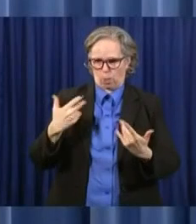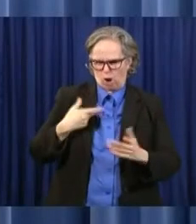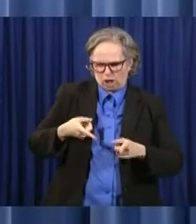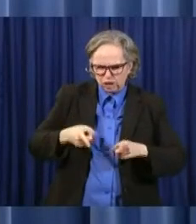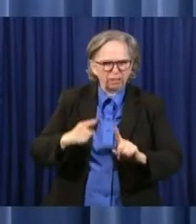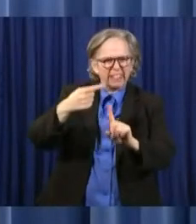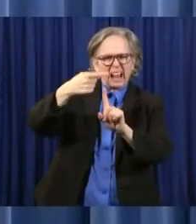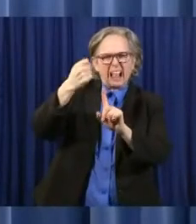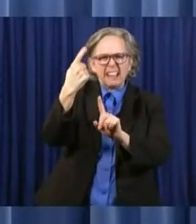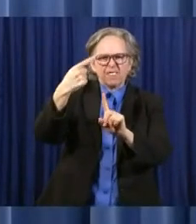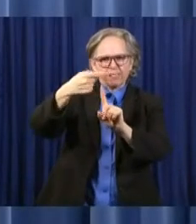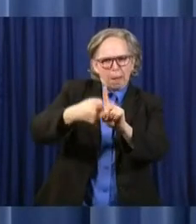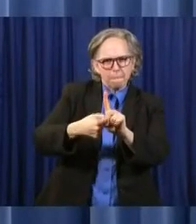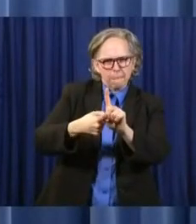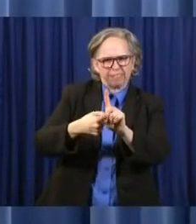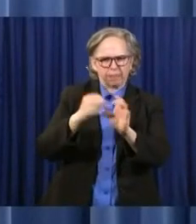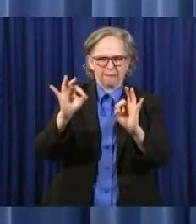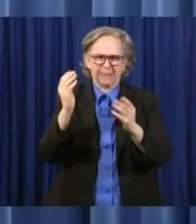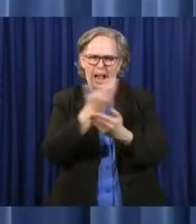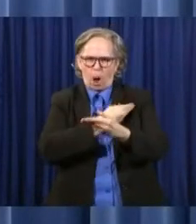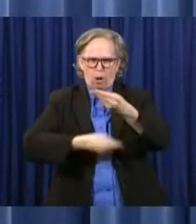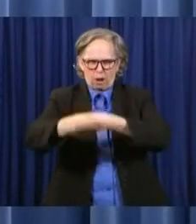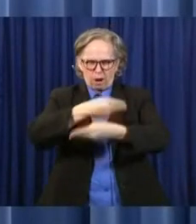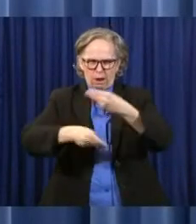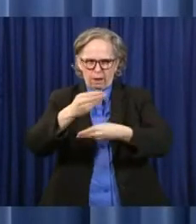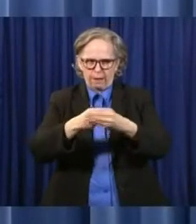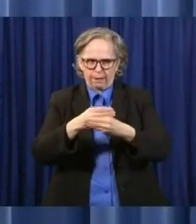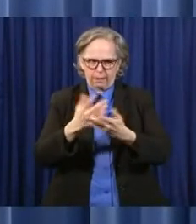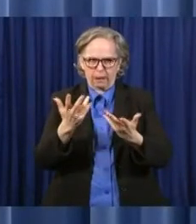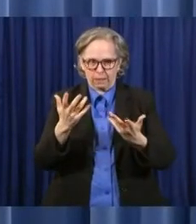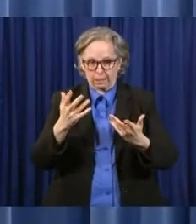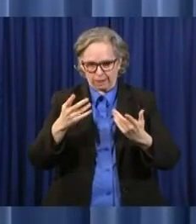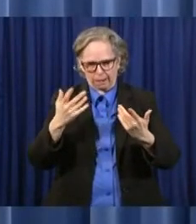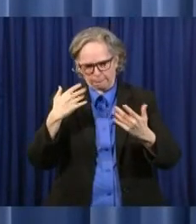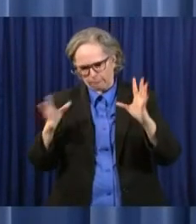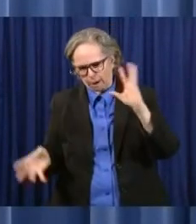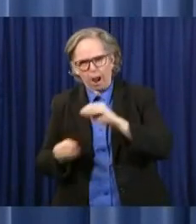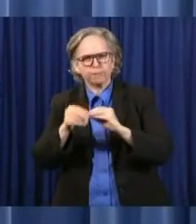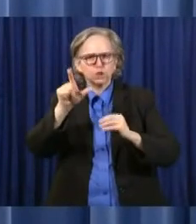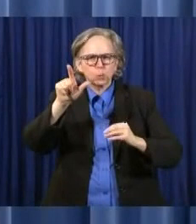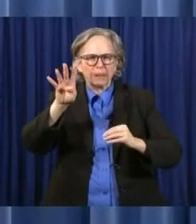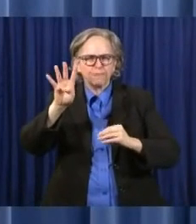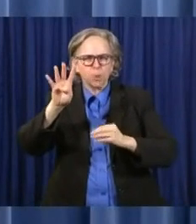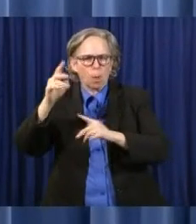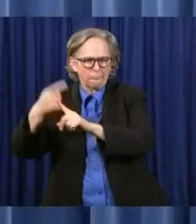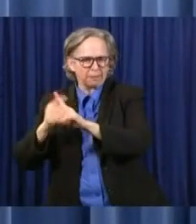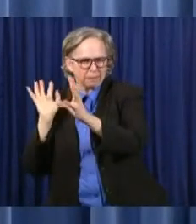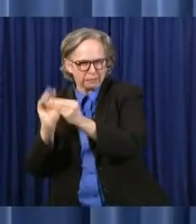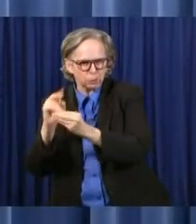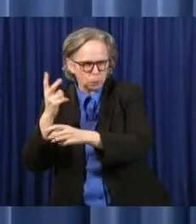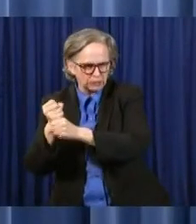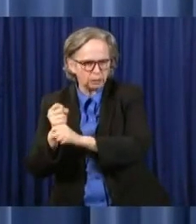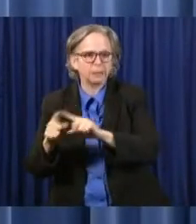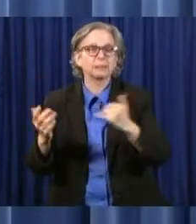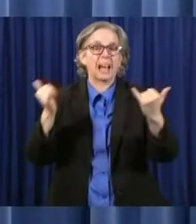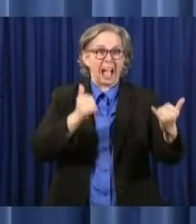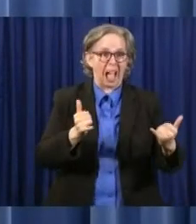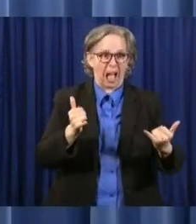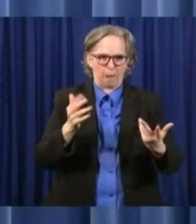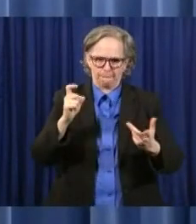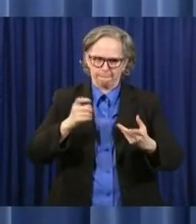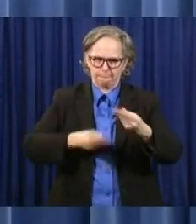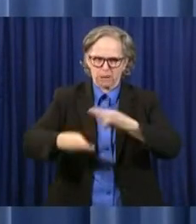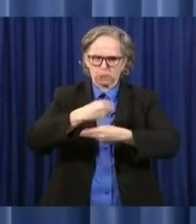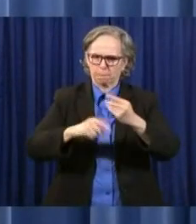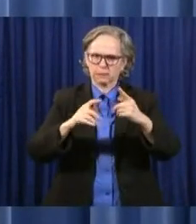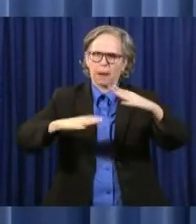-month budget cycle. The budget has to be balanced throughout that entire period of time, and